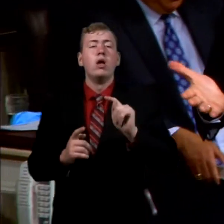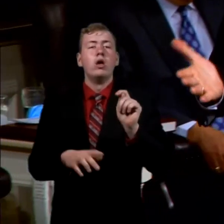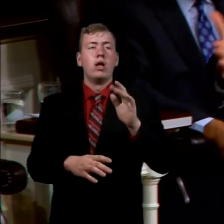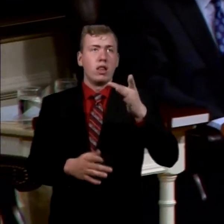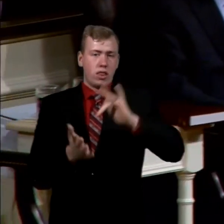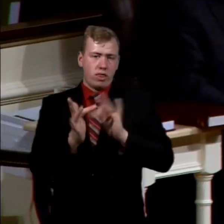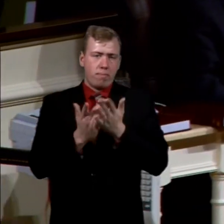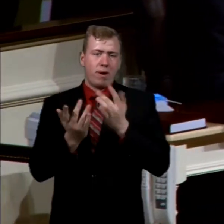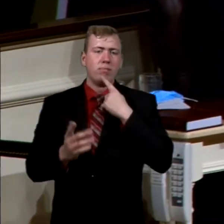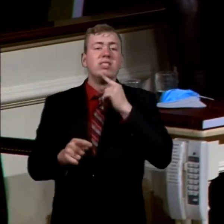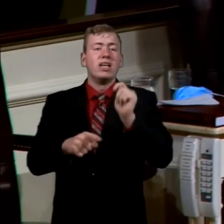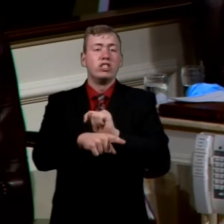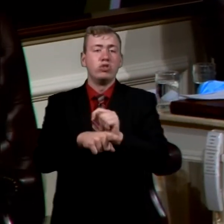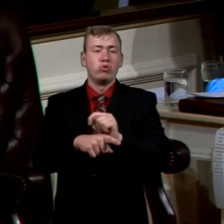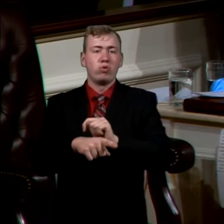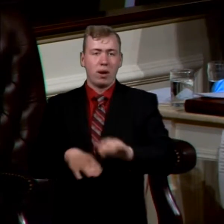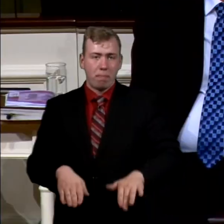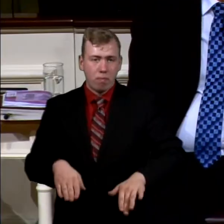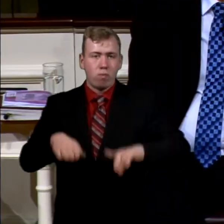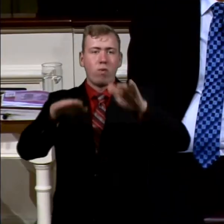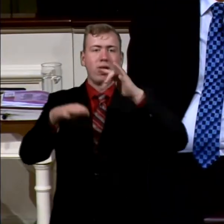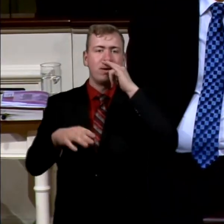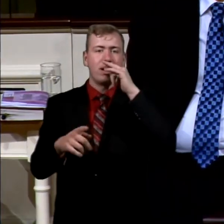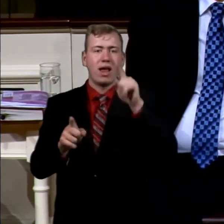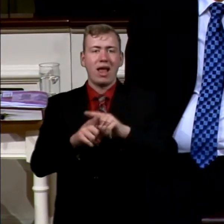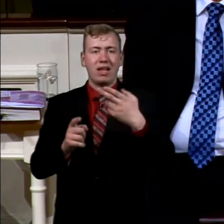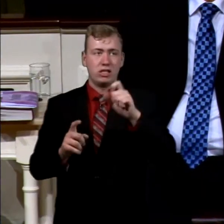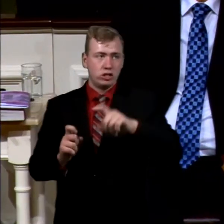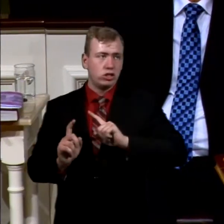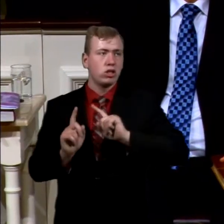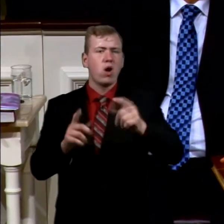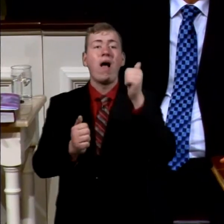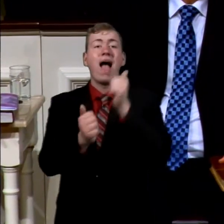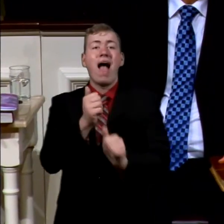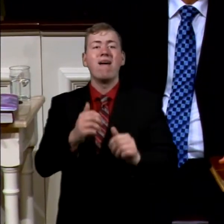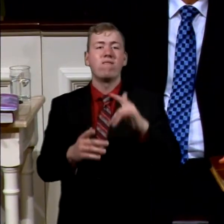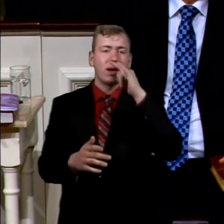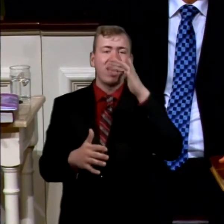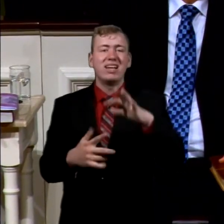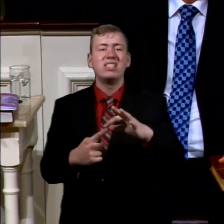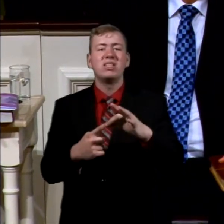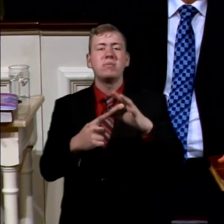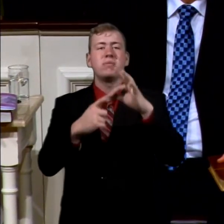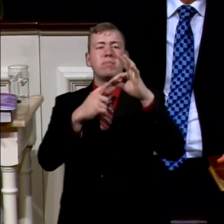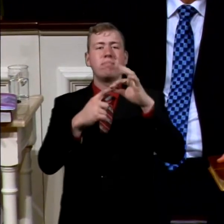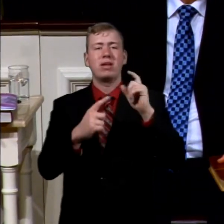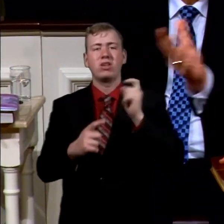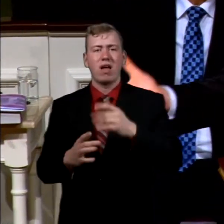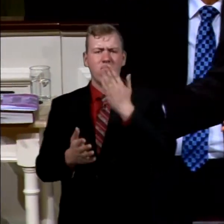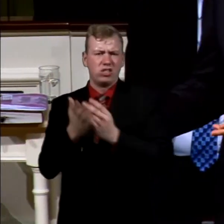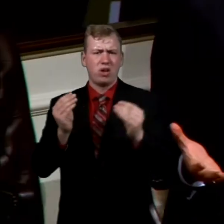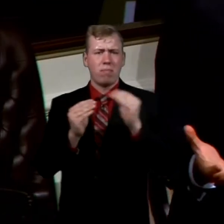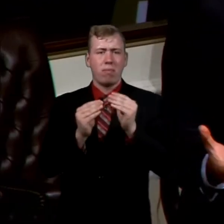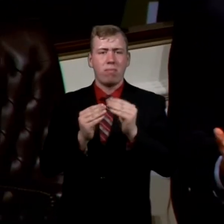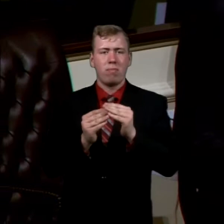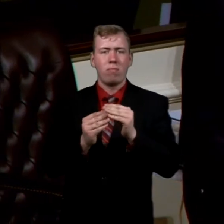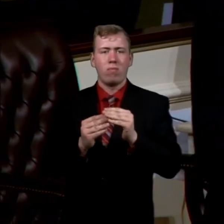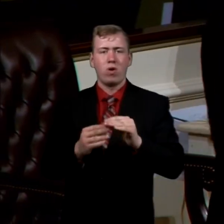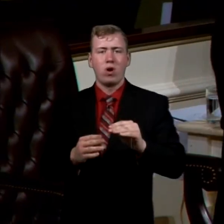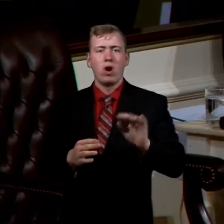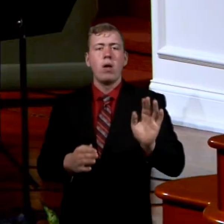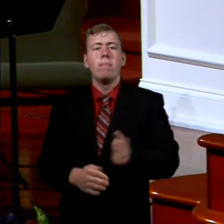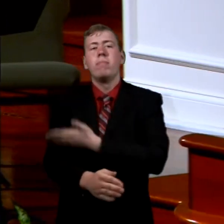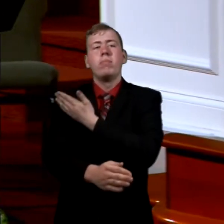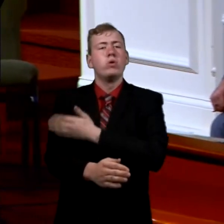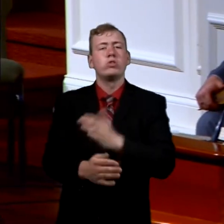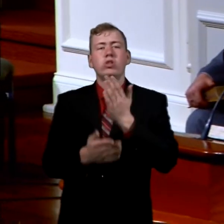in the way he should go. Every child is uniquely gifted. Some children are more artistic. Some are more athletic. Some